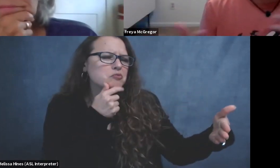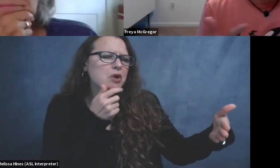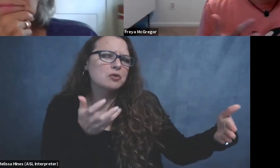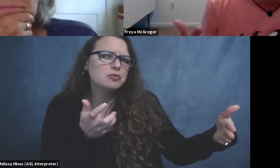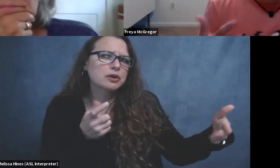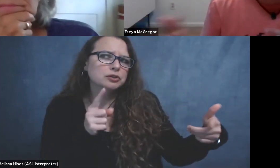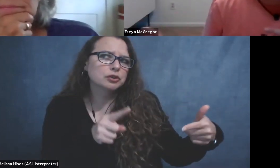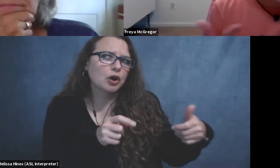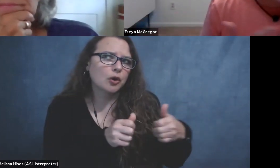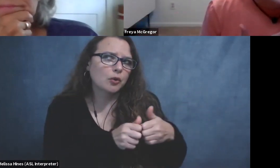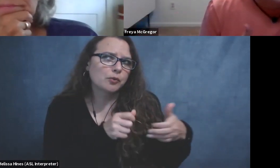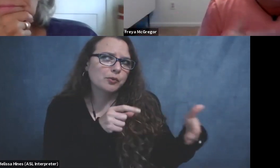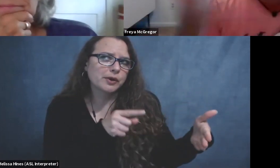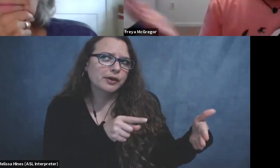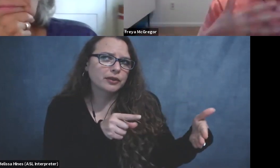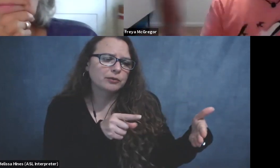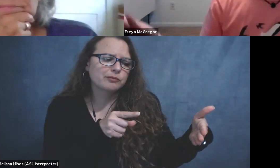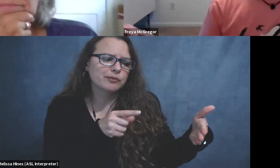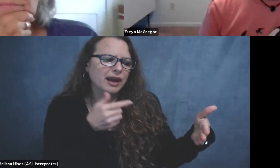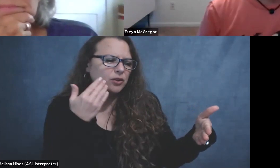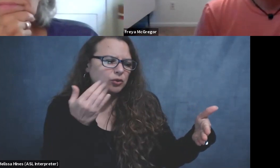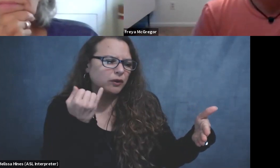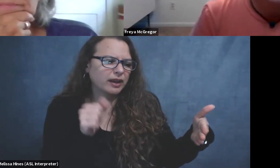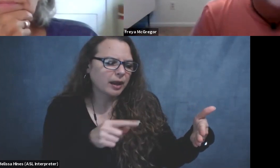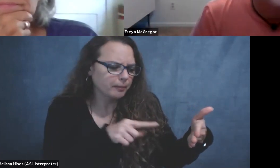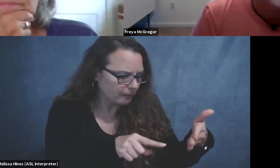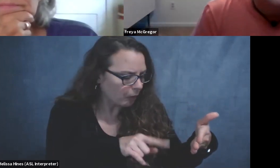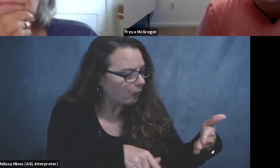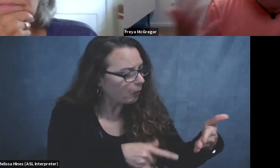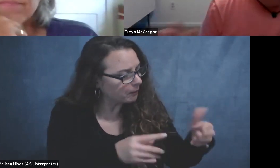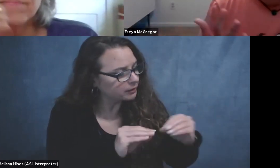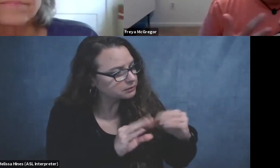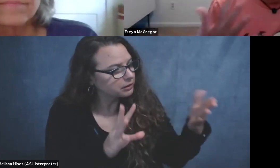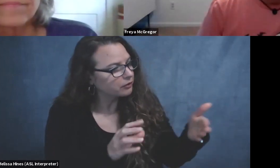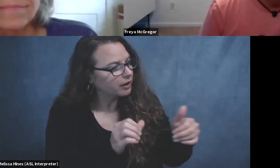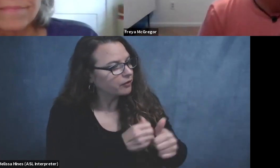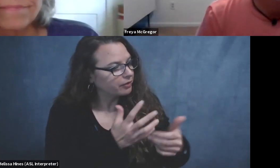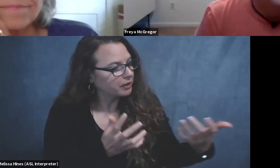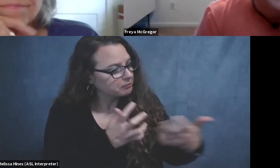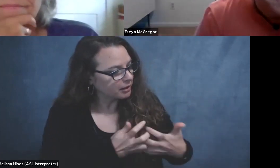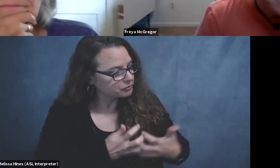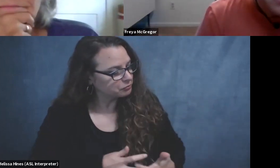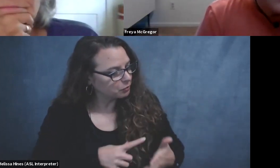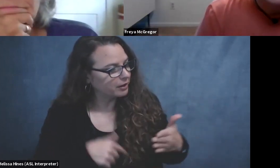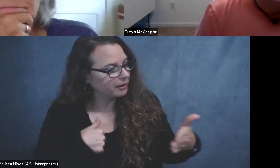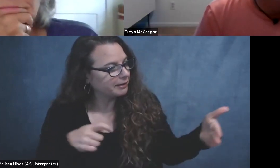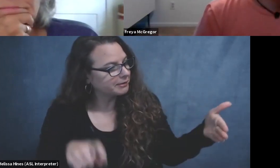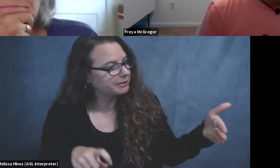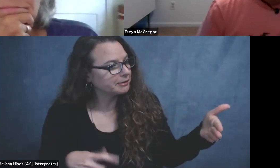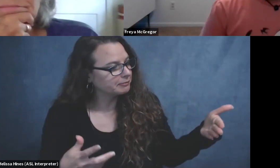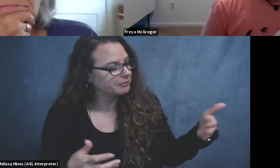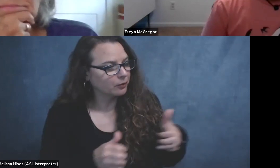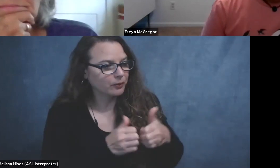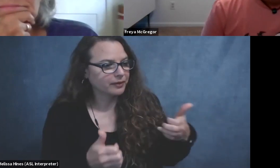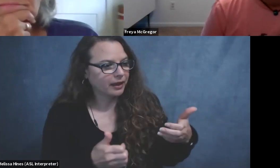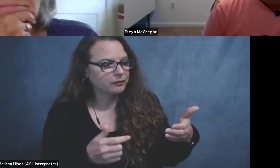who didn't know if they could, like you, you've provided every, um, everything that, that they might need to know without them having